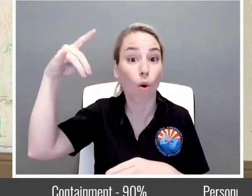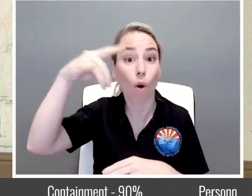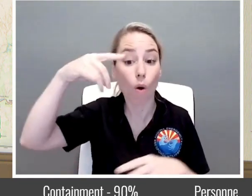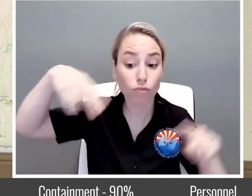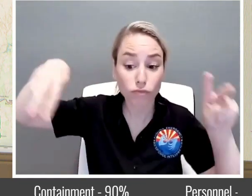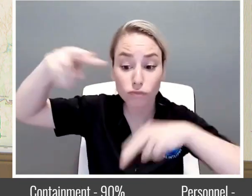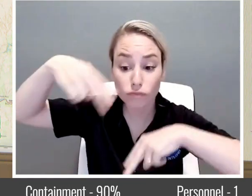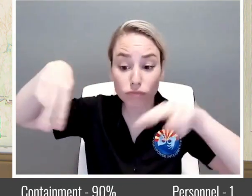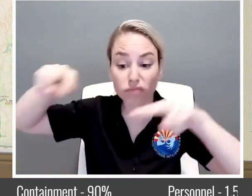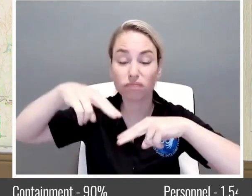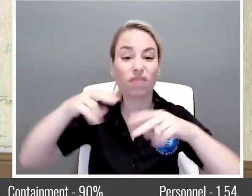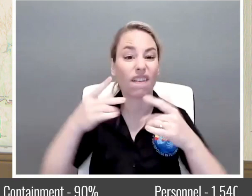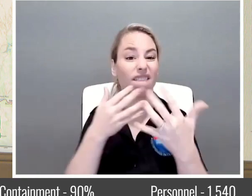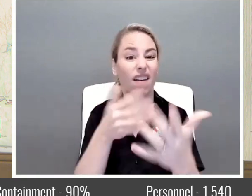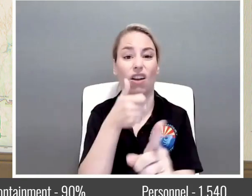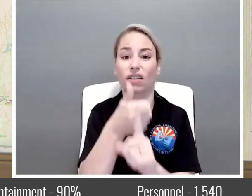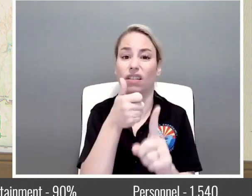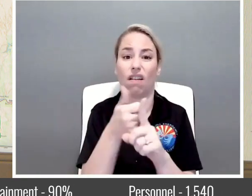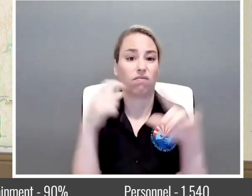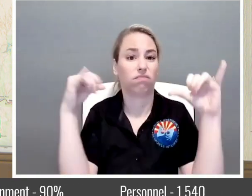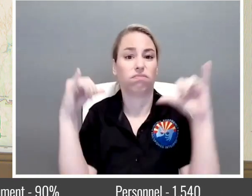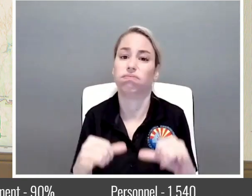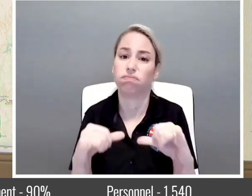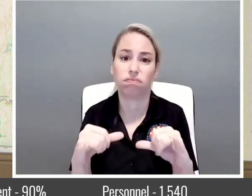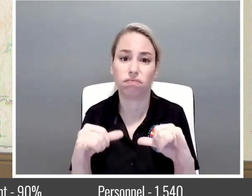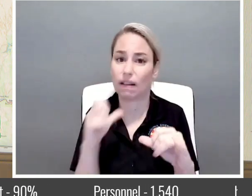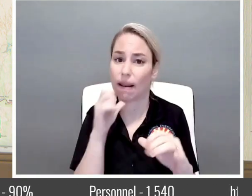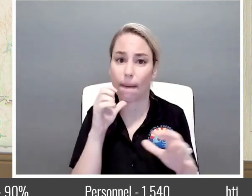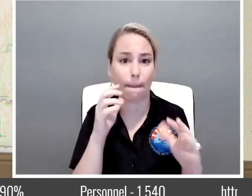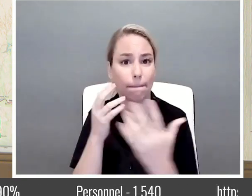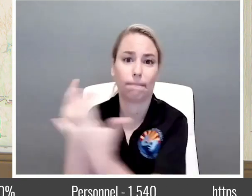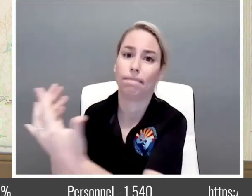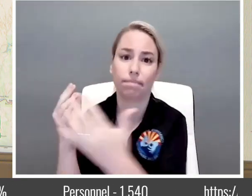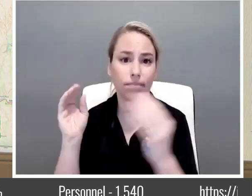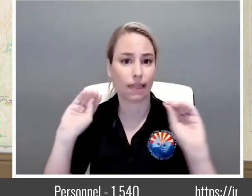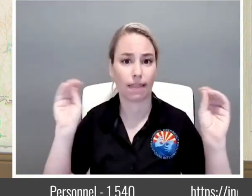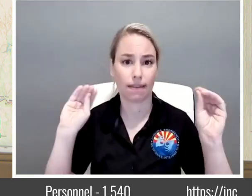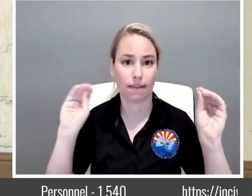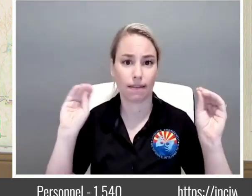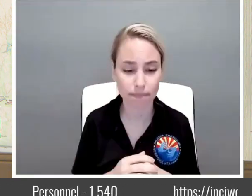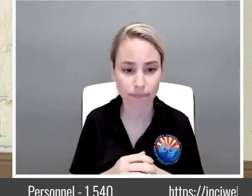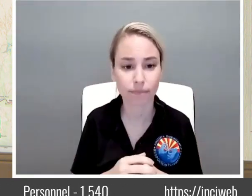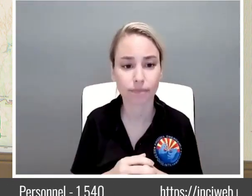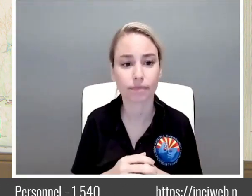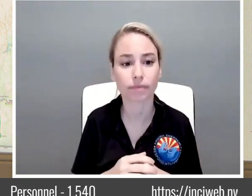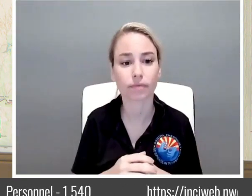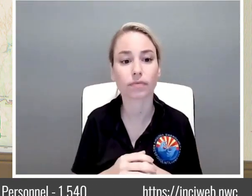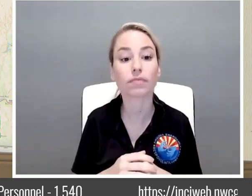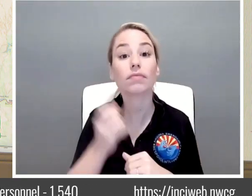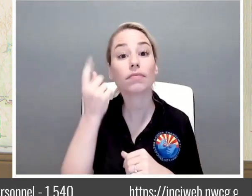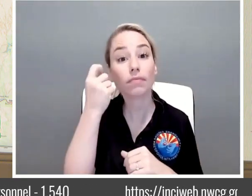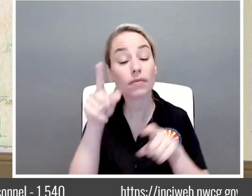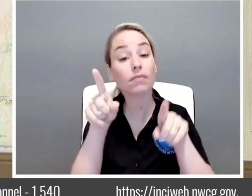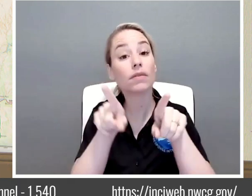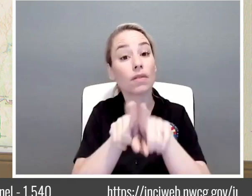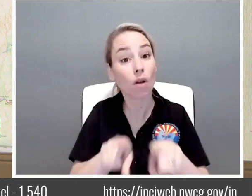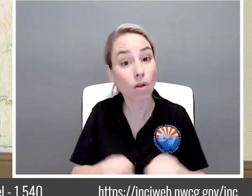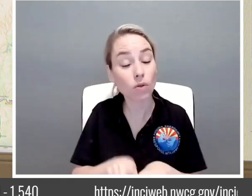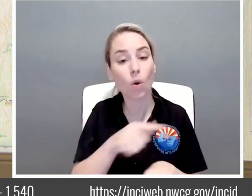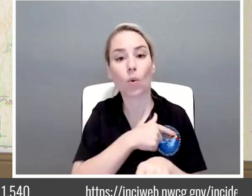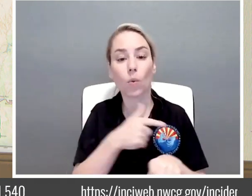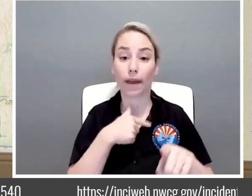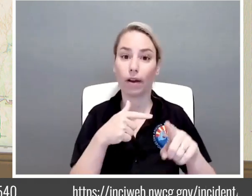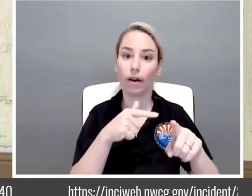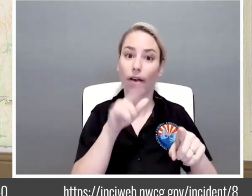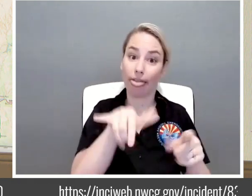moving in that area as well for the suppression repair activities on the fire they're